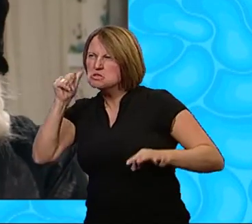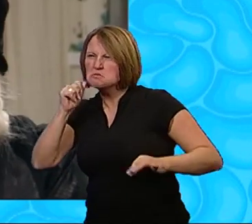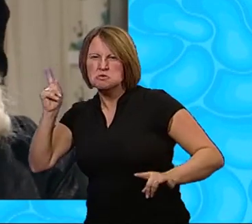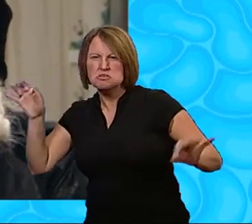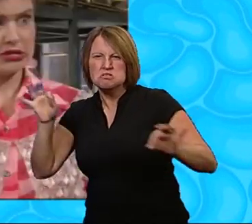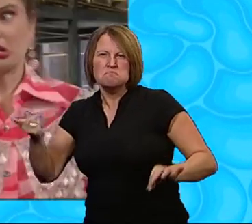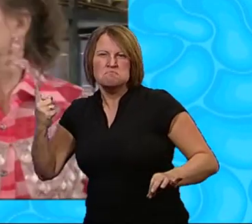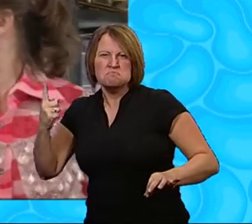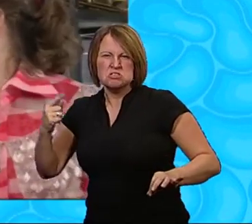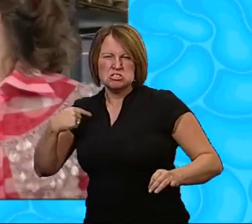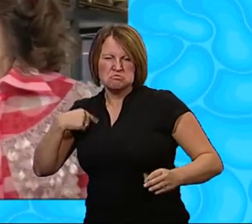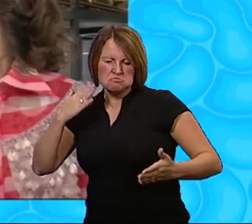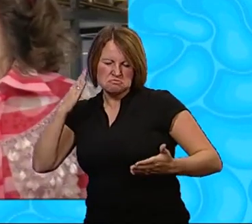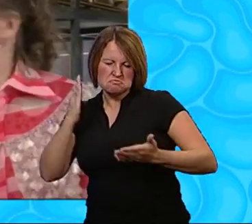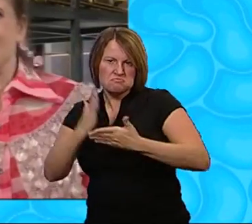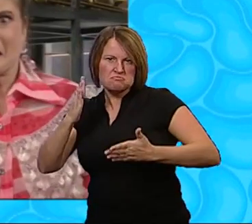music